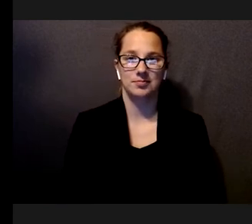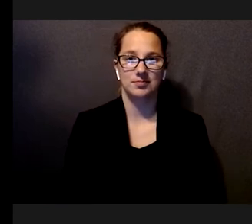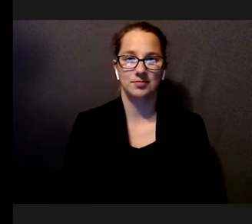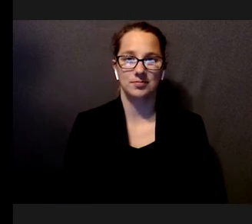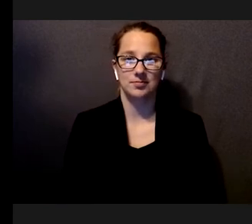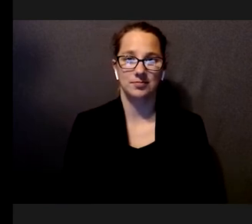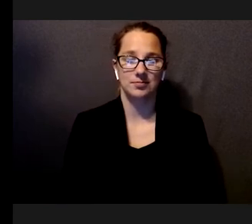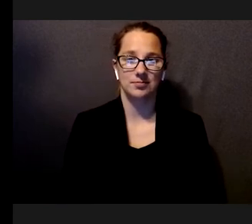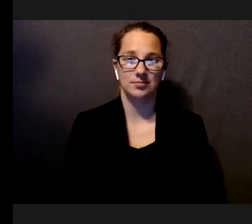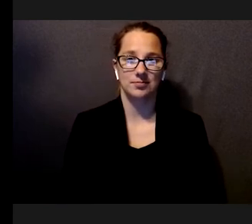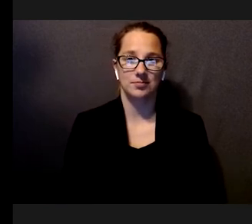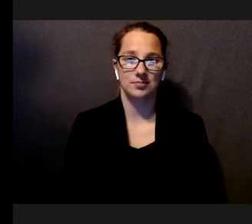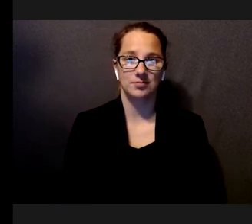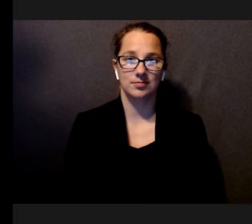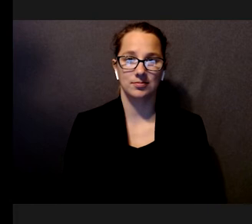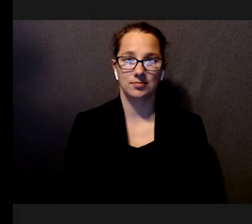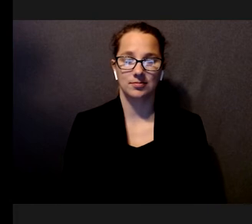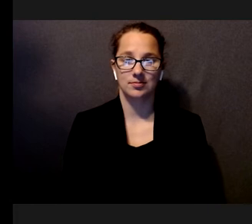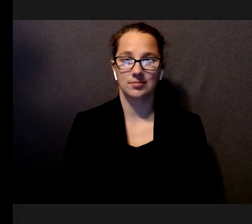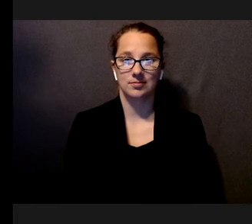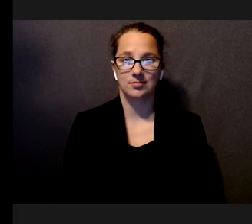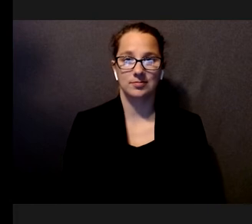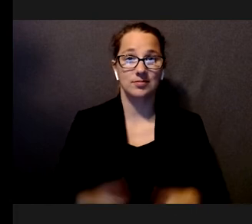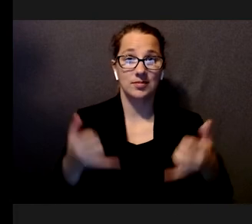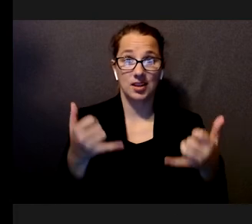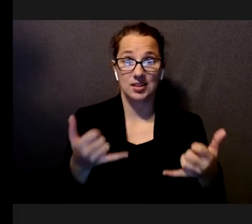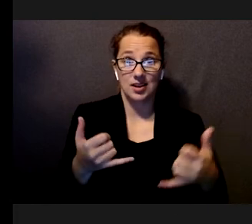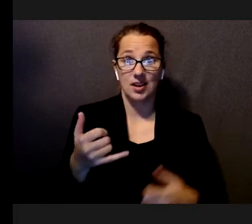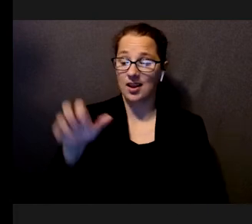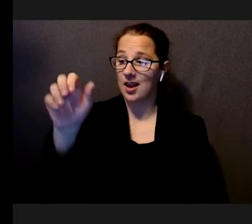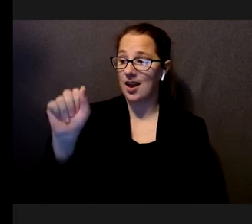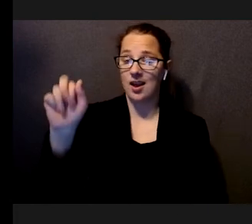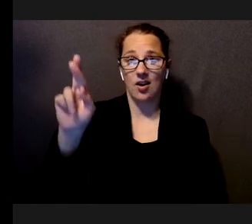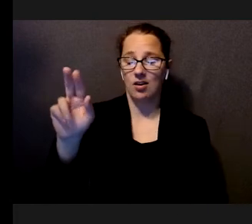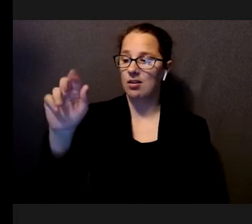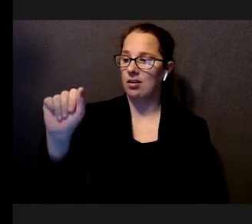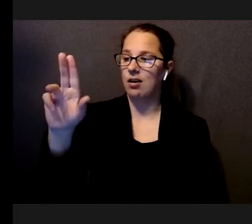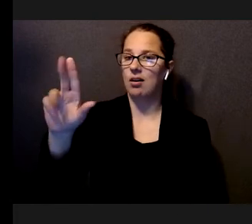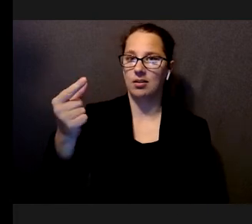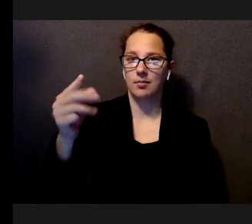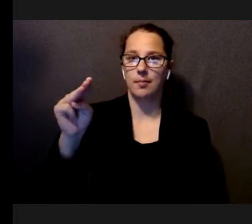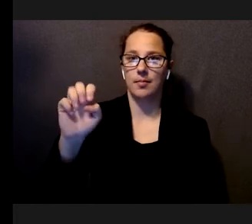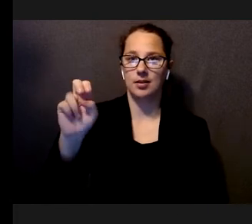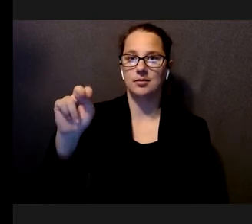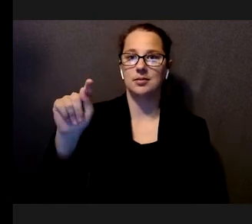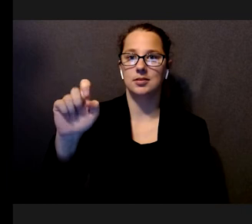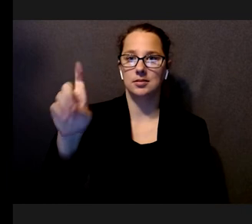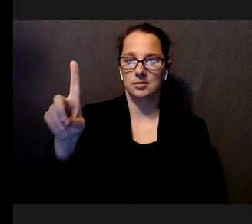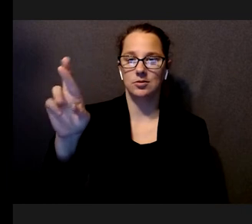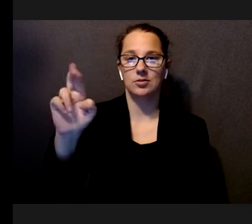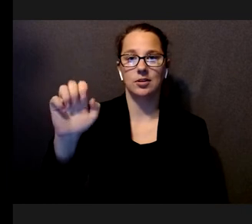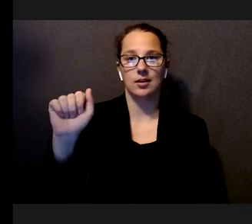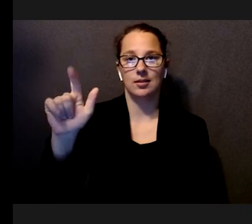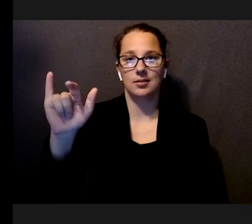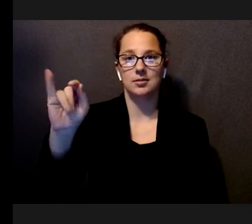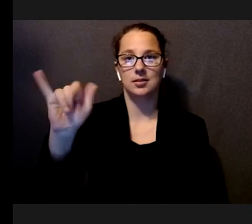we see the increasing popularity of augmented reality devices, and we are interested in using